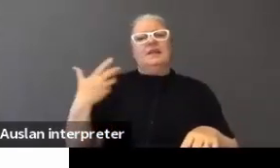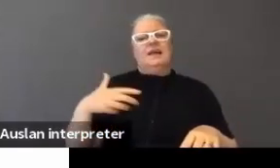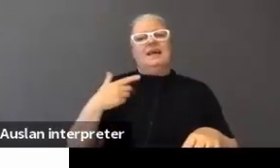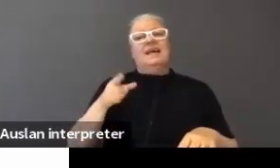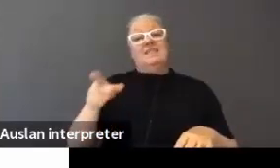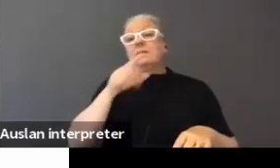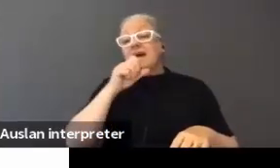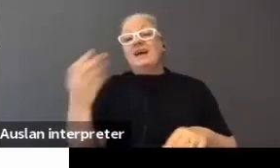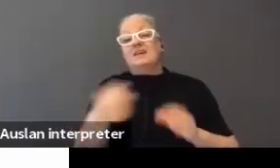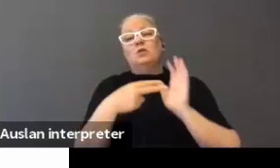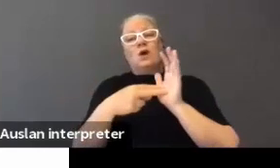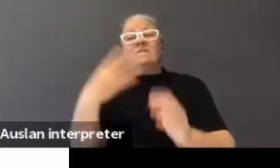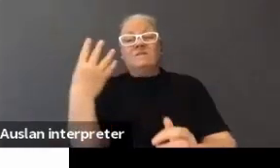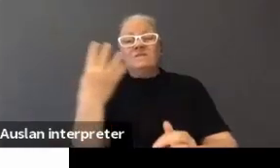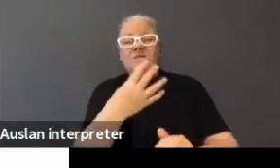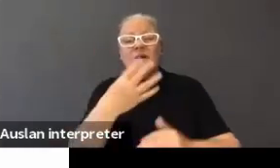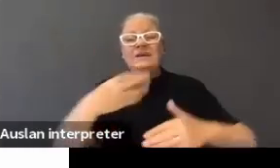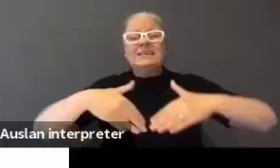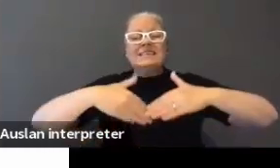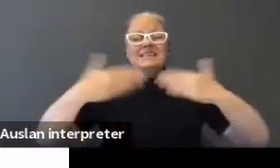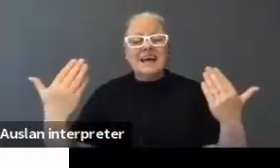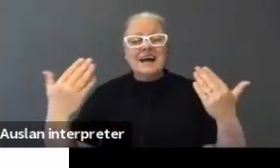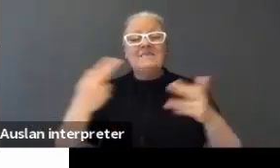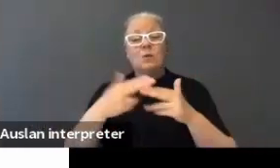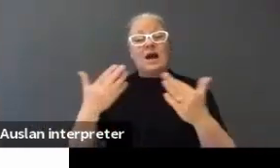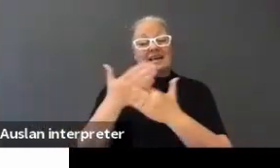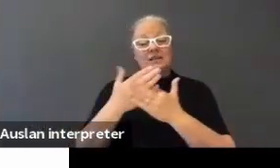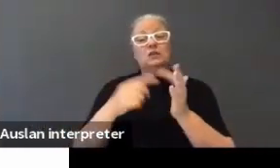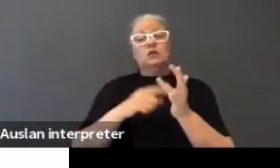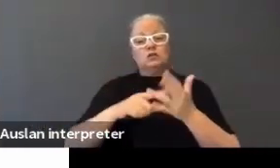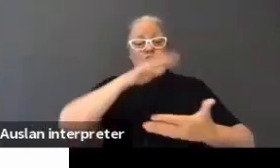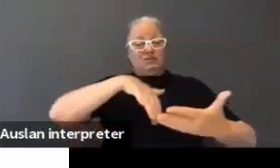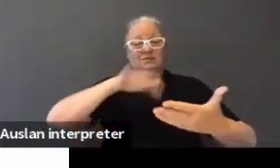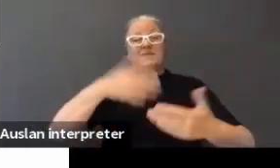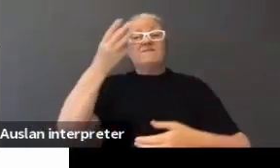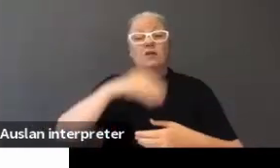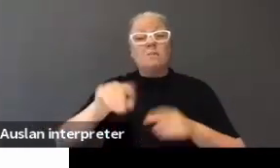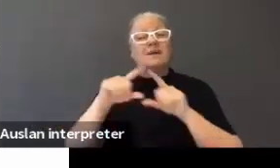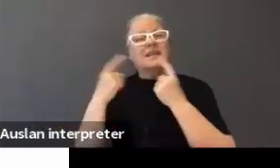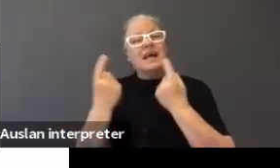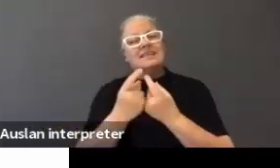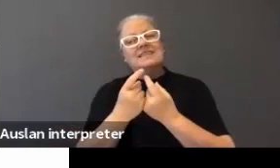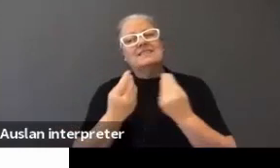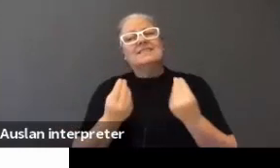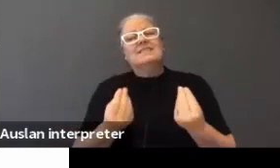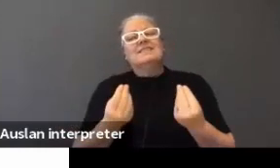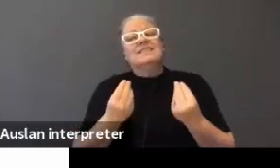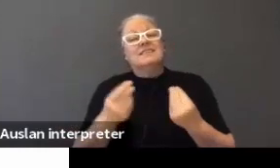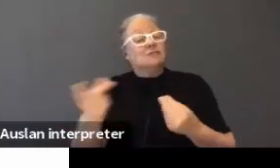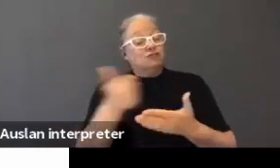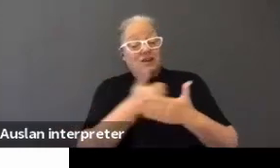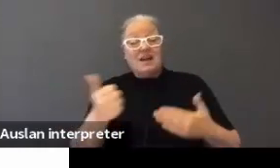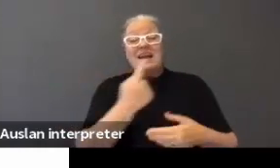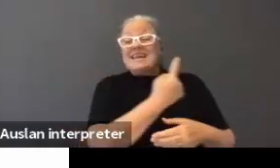to wait 14 days for access to a transcript from a class. That's regular. Every single